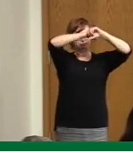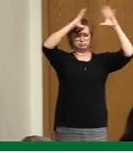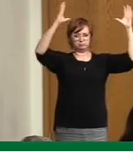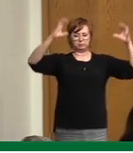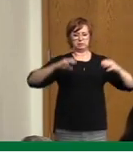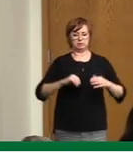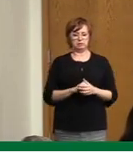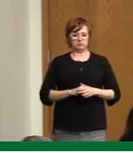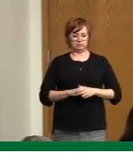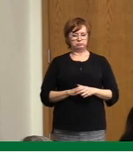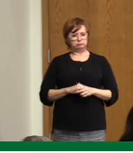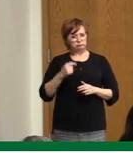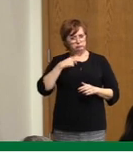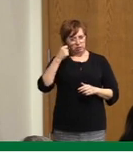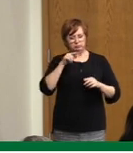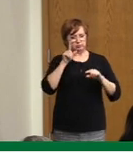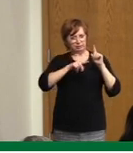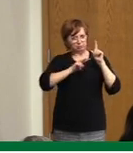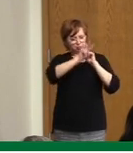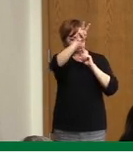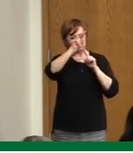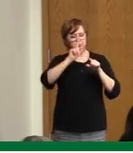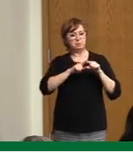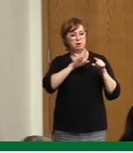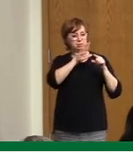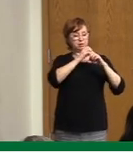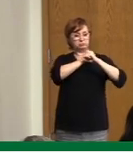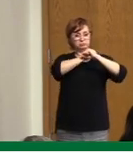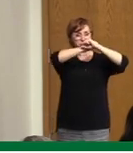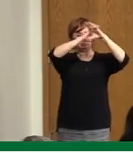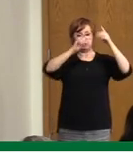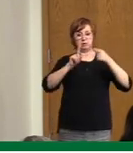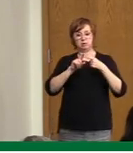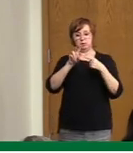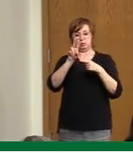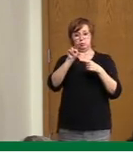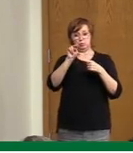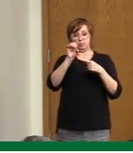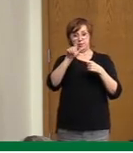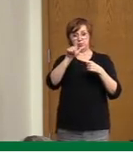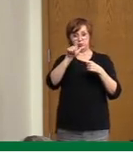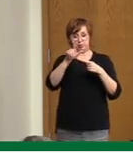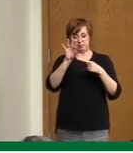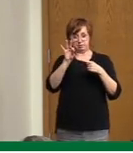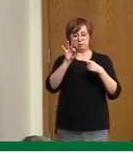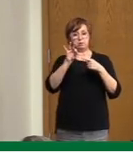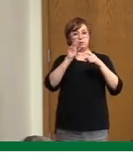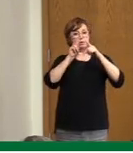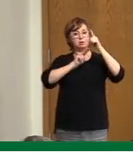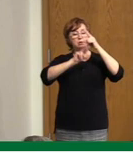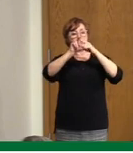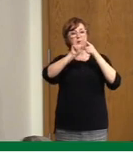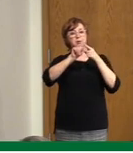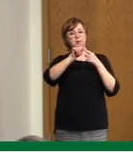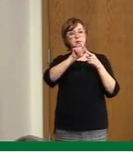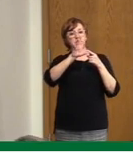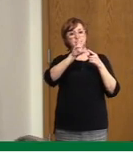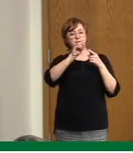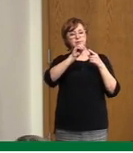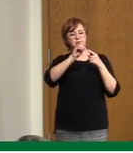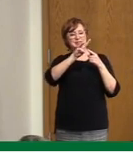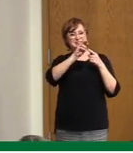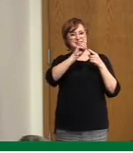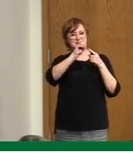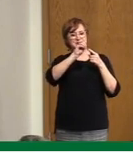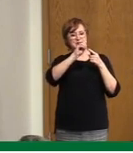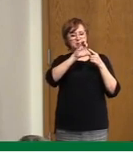And again, this is a model. But then by November 29th, we were looking at a range of between 660 and 2,100 new